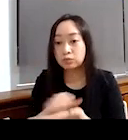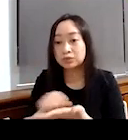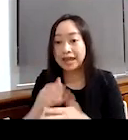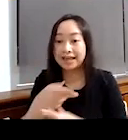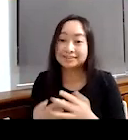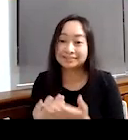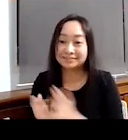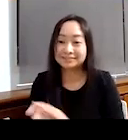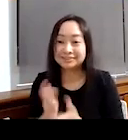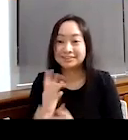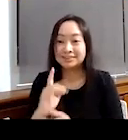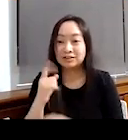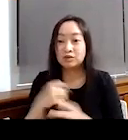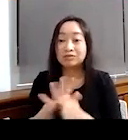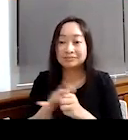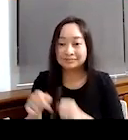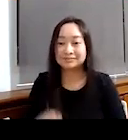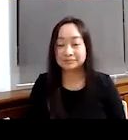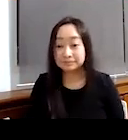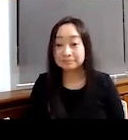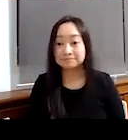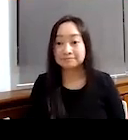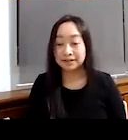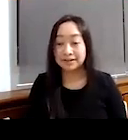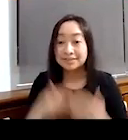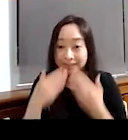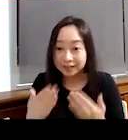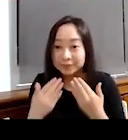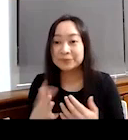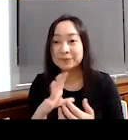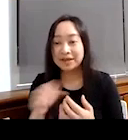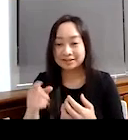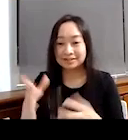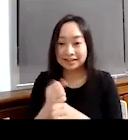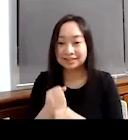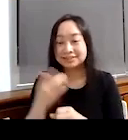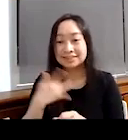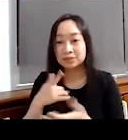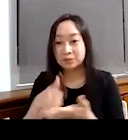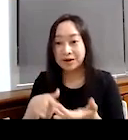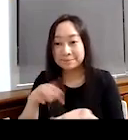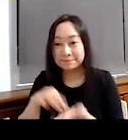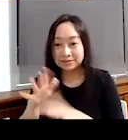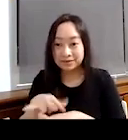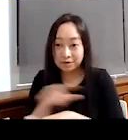Thank you. Thank you so much for sharing and, and, and just, you know, getting a sense of what it means on the ground, because sometimes when, when we read the reports,